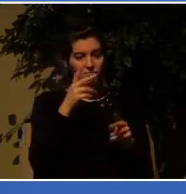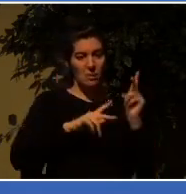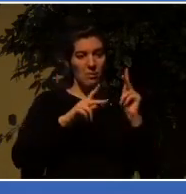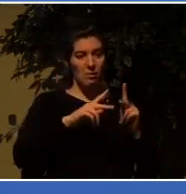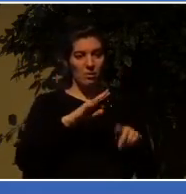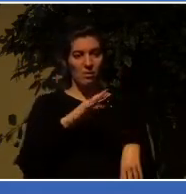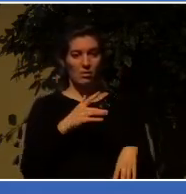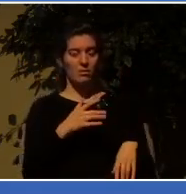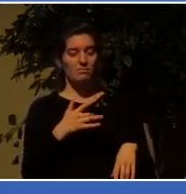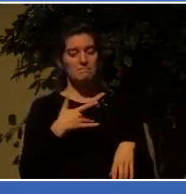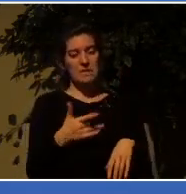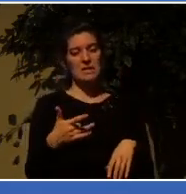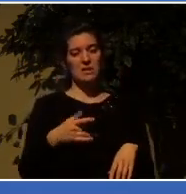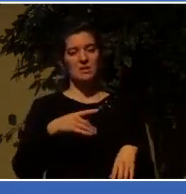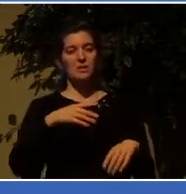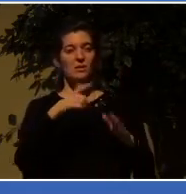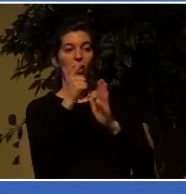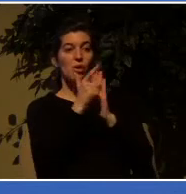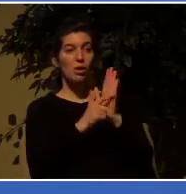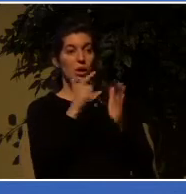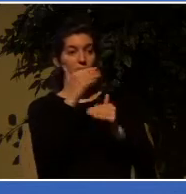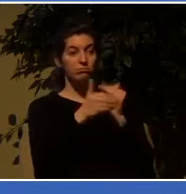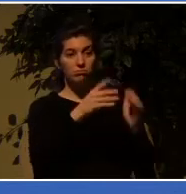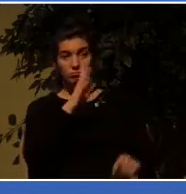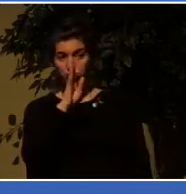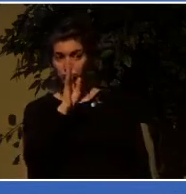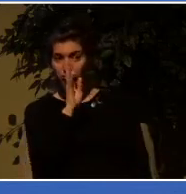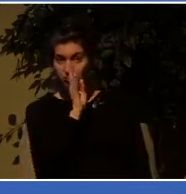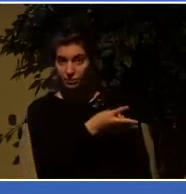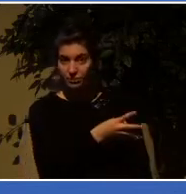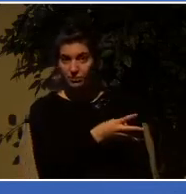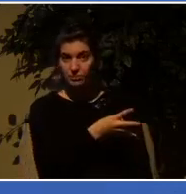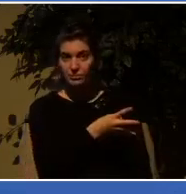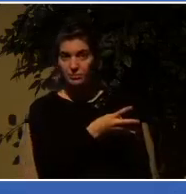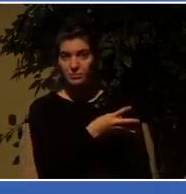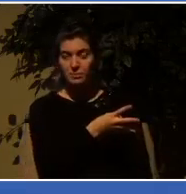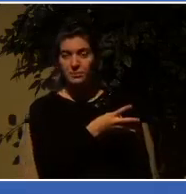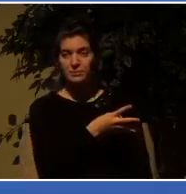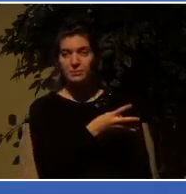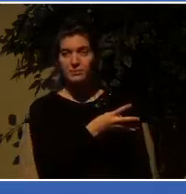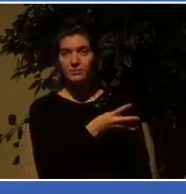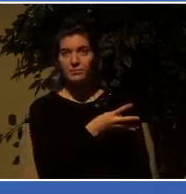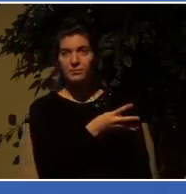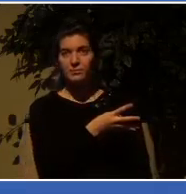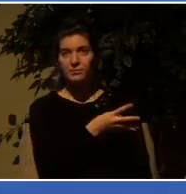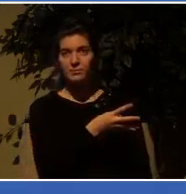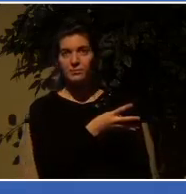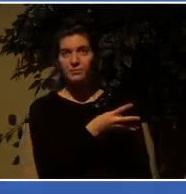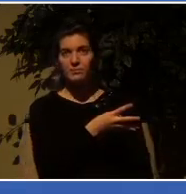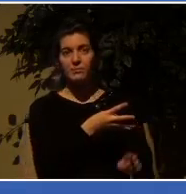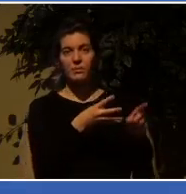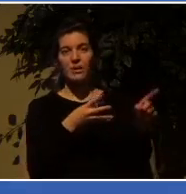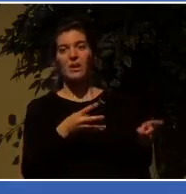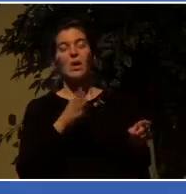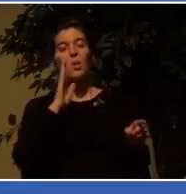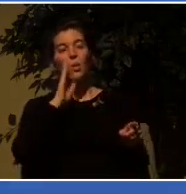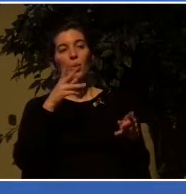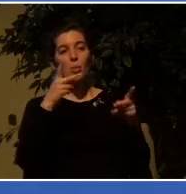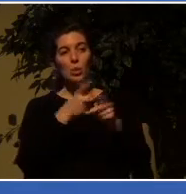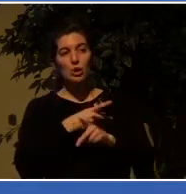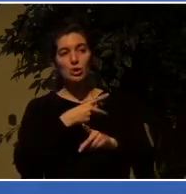the rights of God's people will increasingly